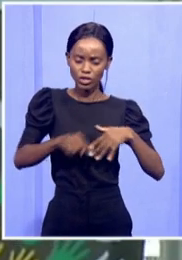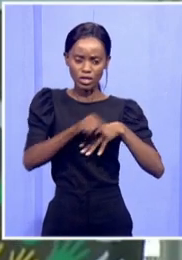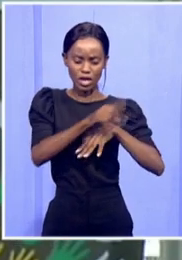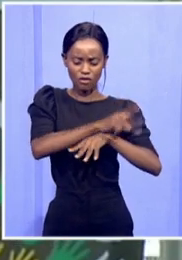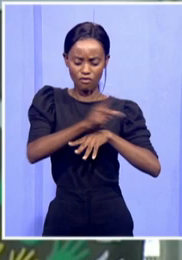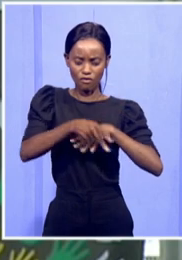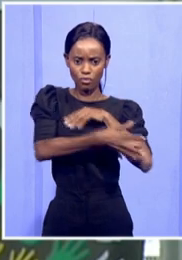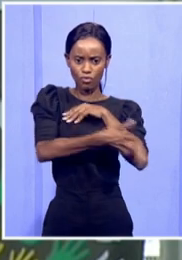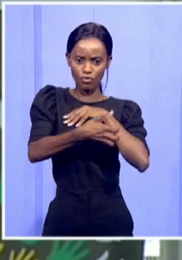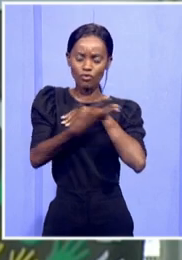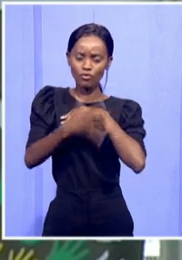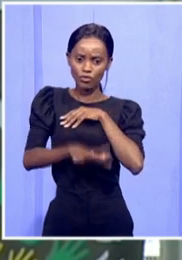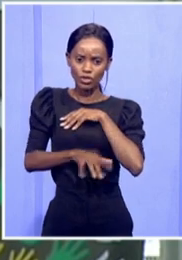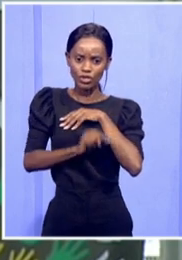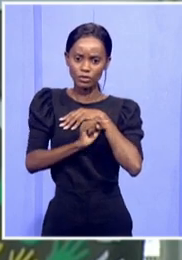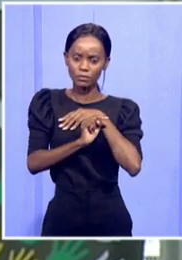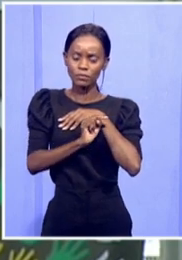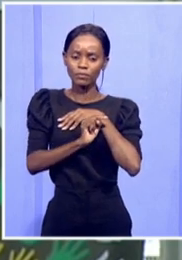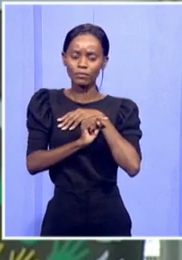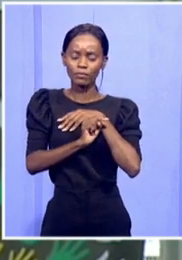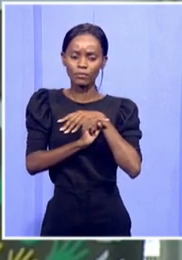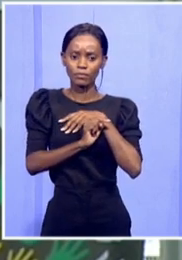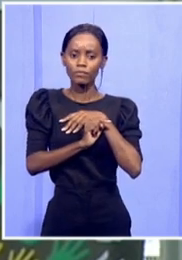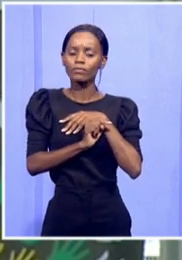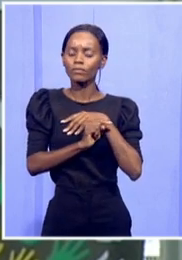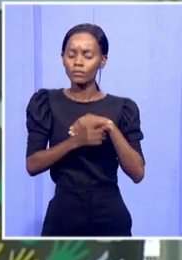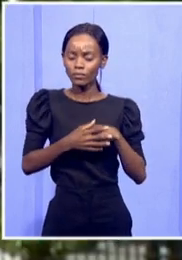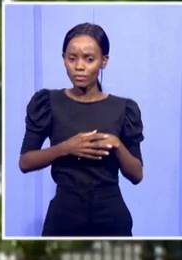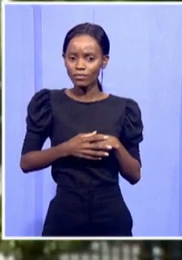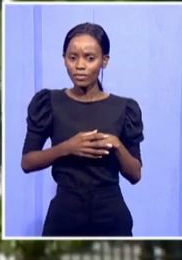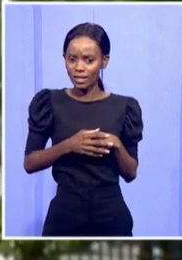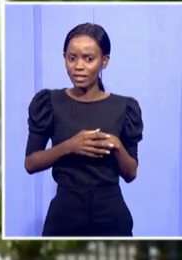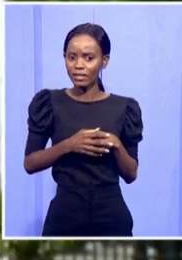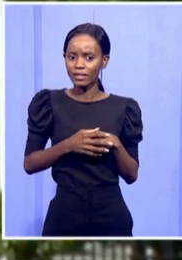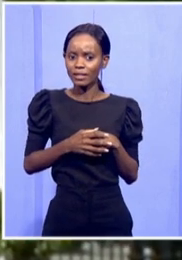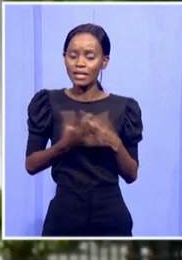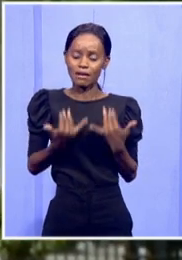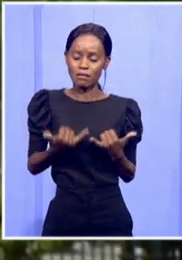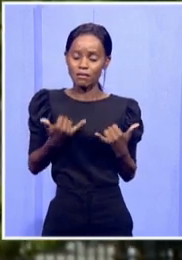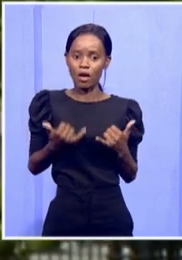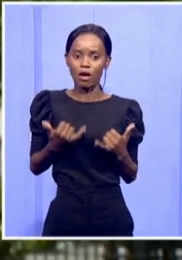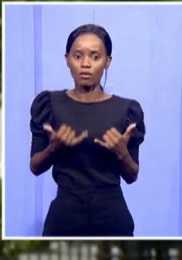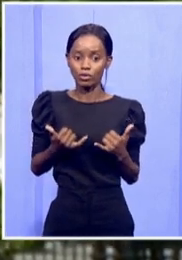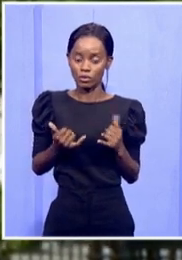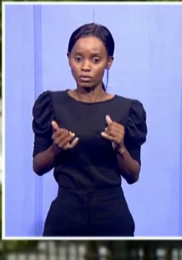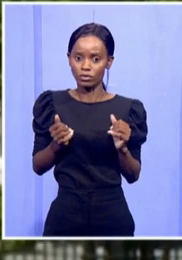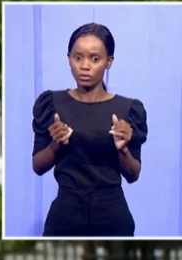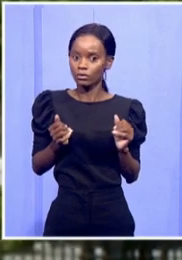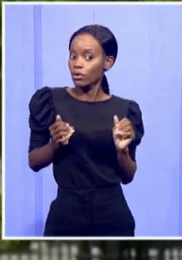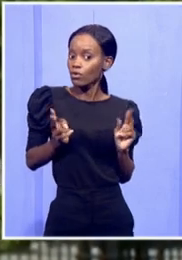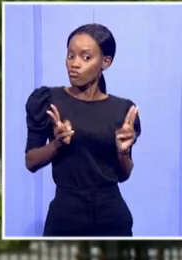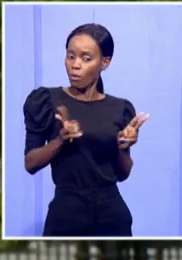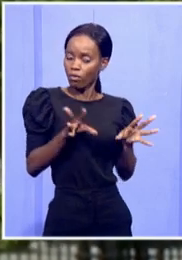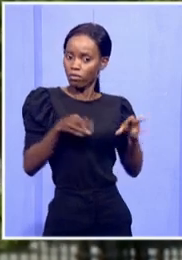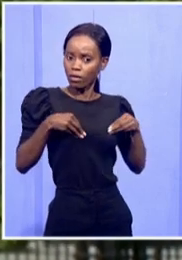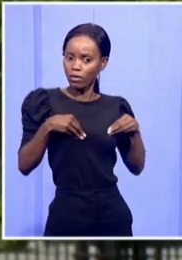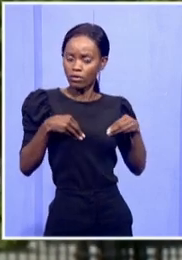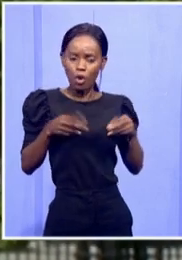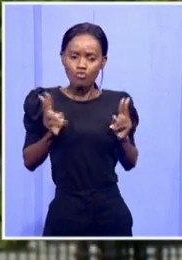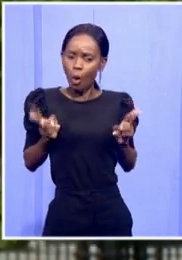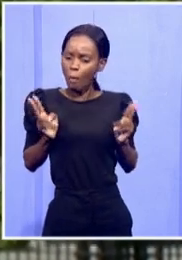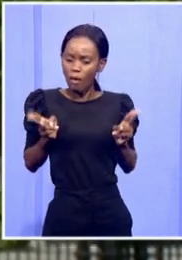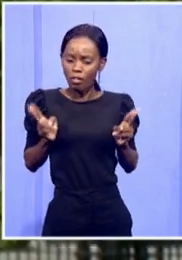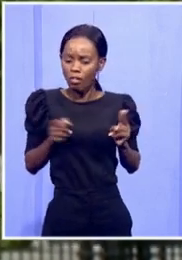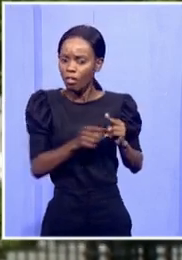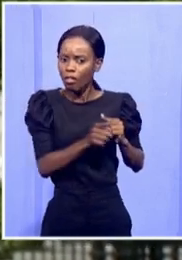at Fala Fala. And then it's just normal. The ordinary citizens and everybody wants to know. Well, firstly,